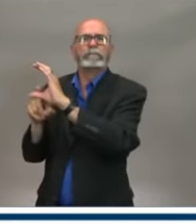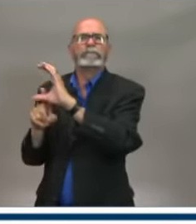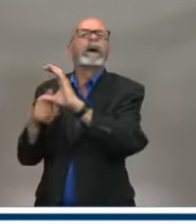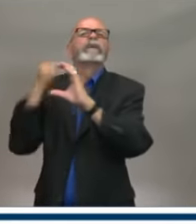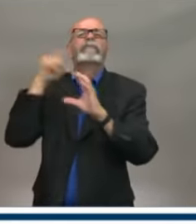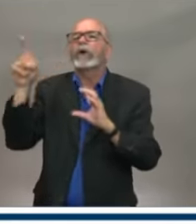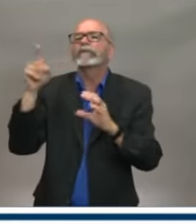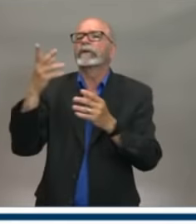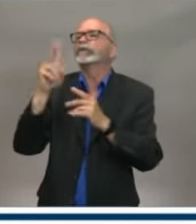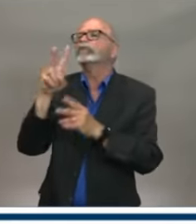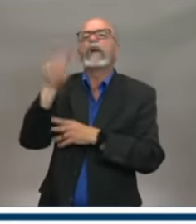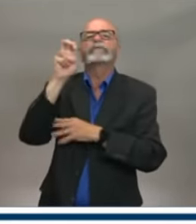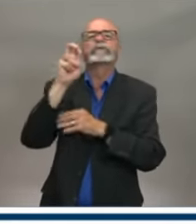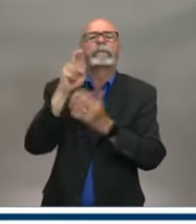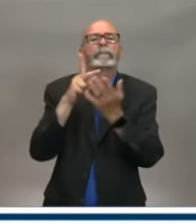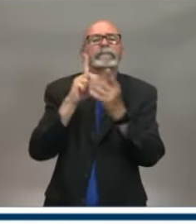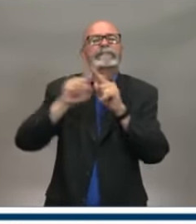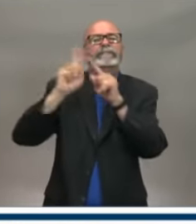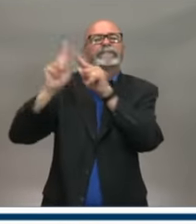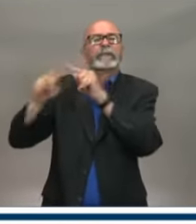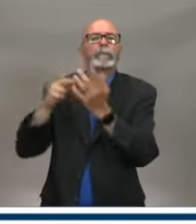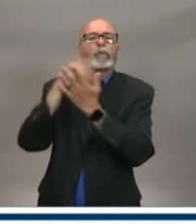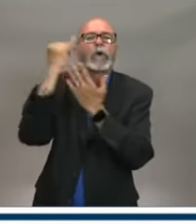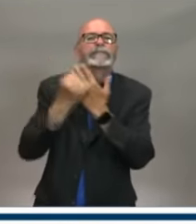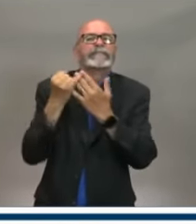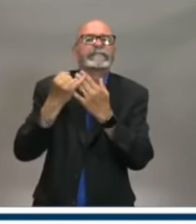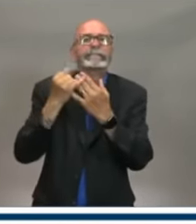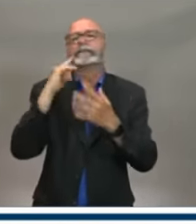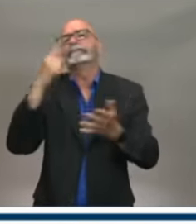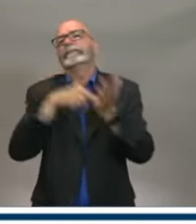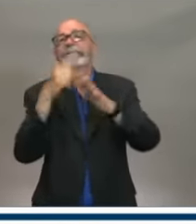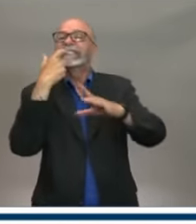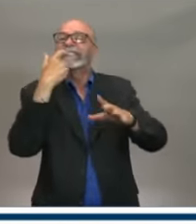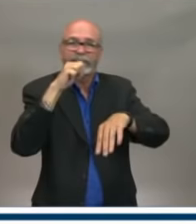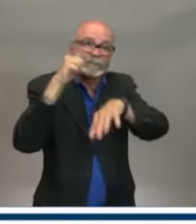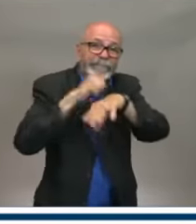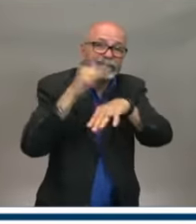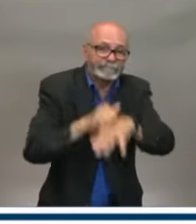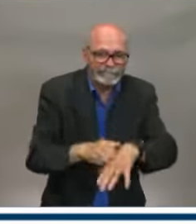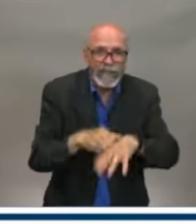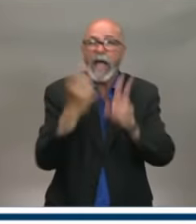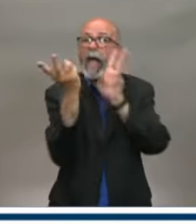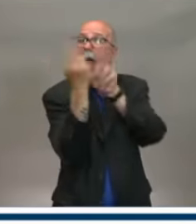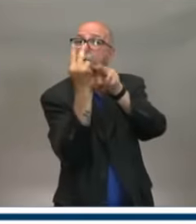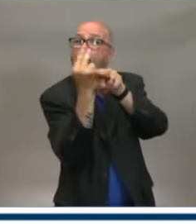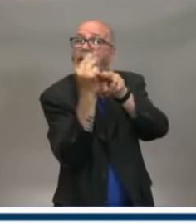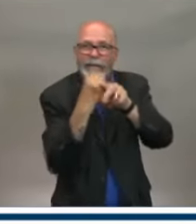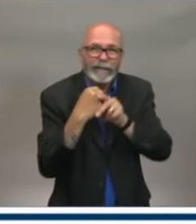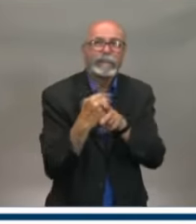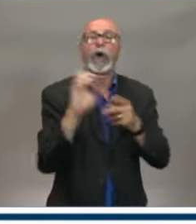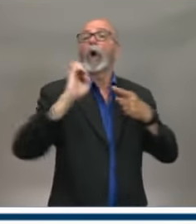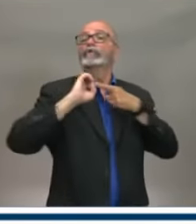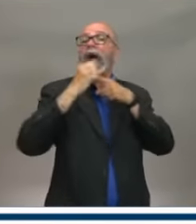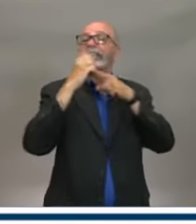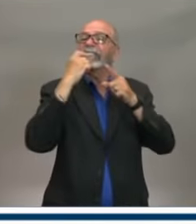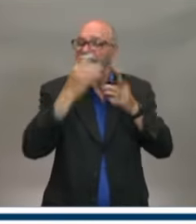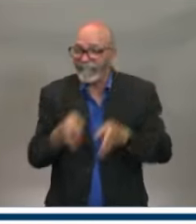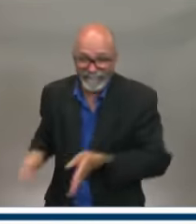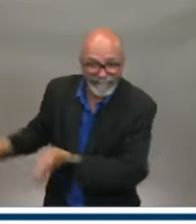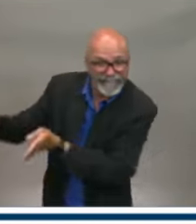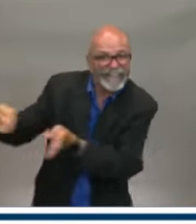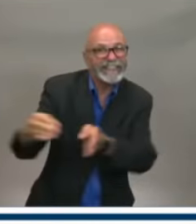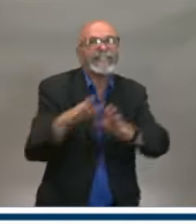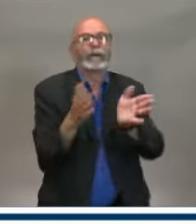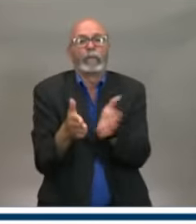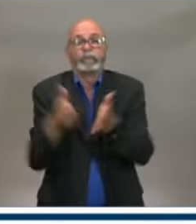including additional paving on 100-series highways, expansion of our gravel road program, replacement of bridges